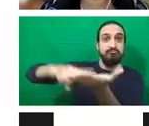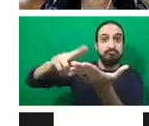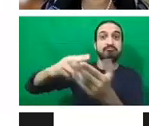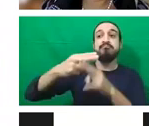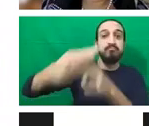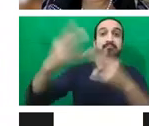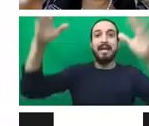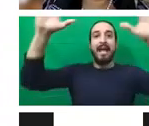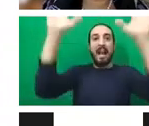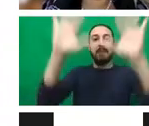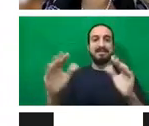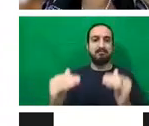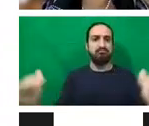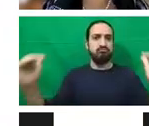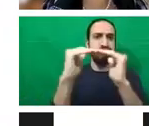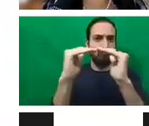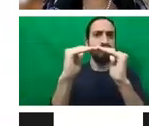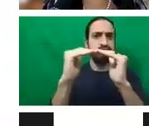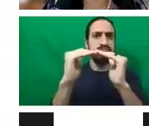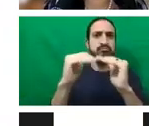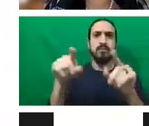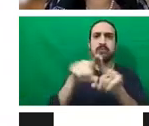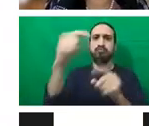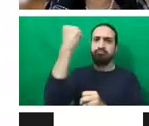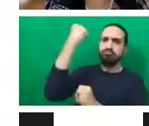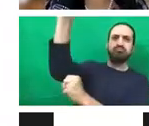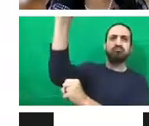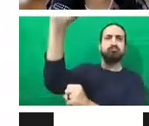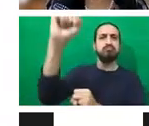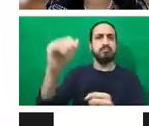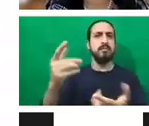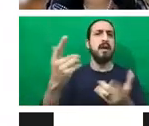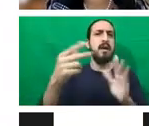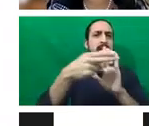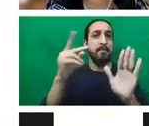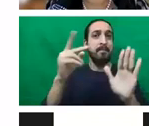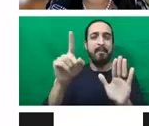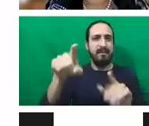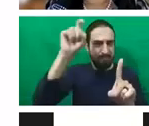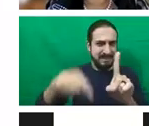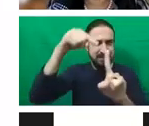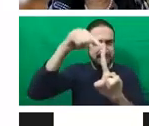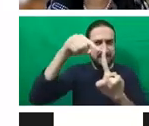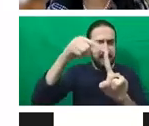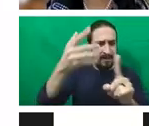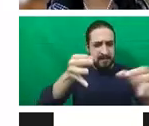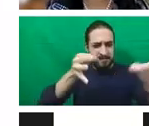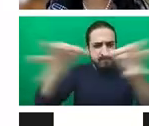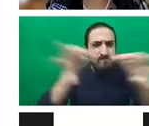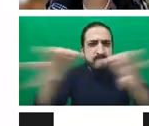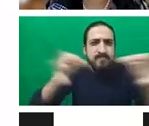needed further elaboration and critical action. And over the last several years, our event